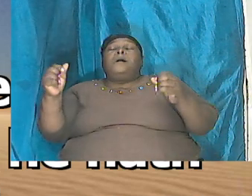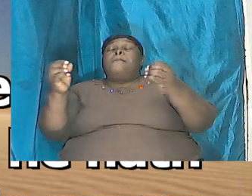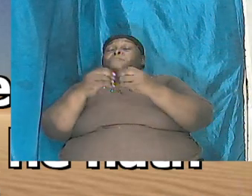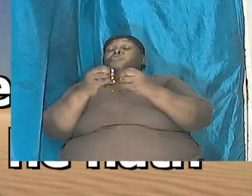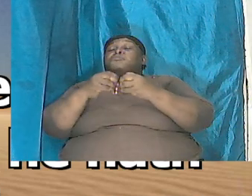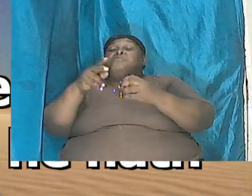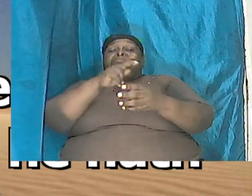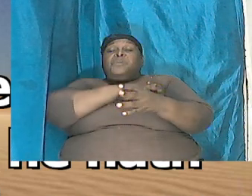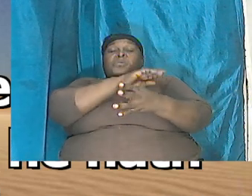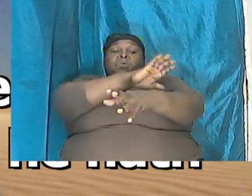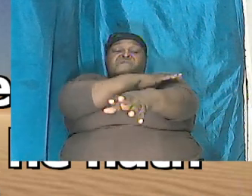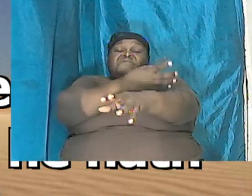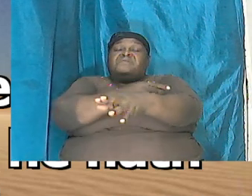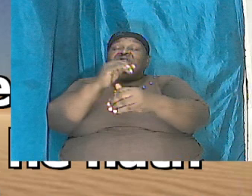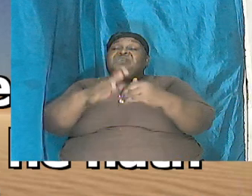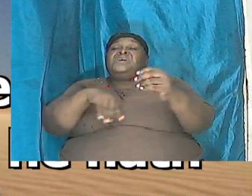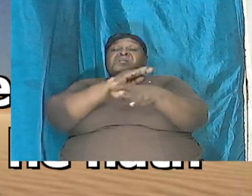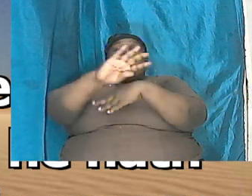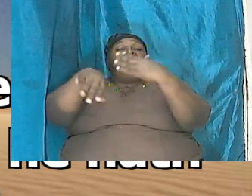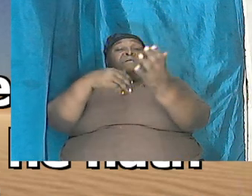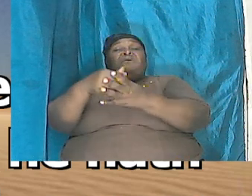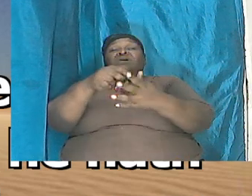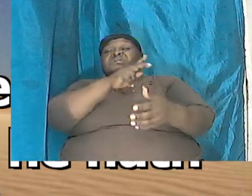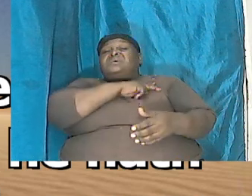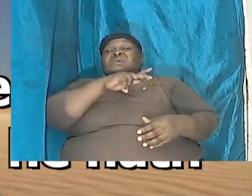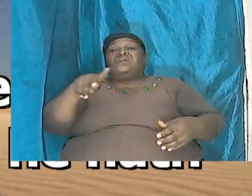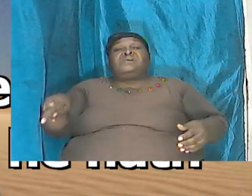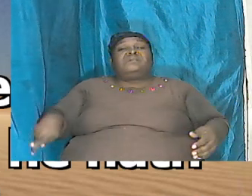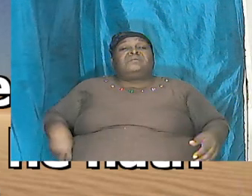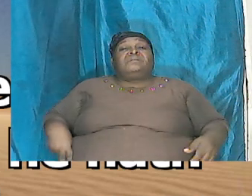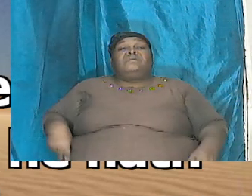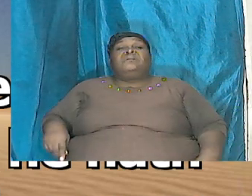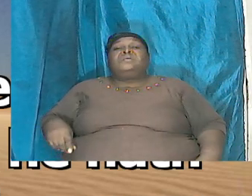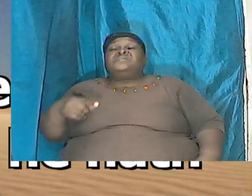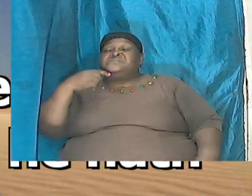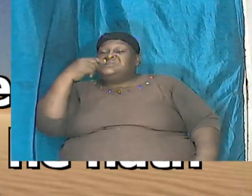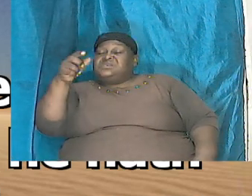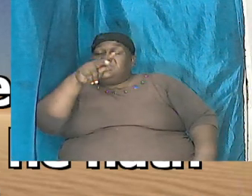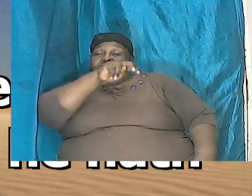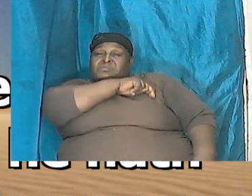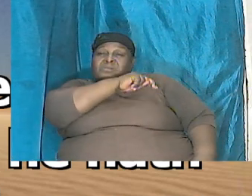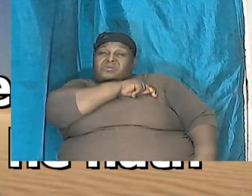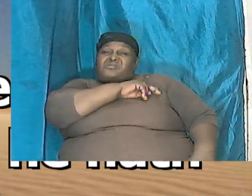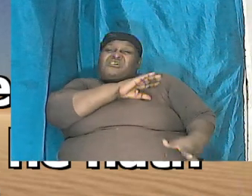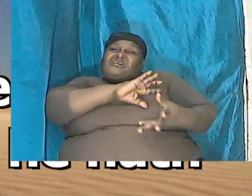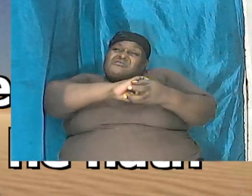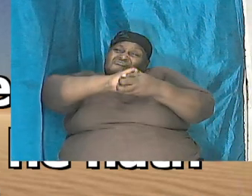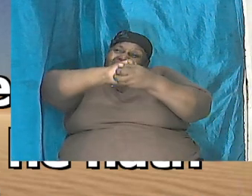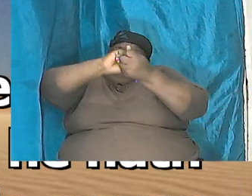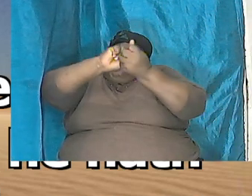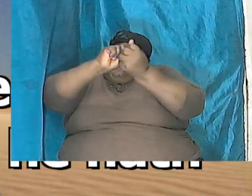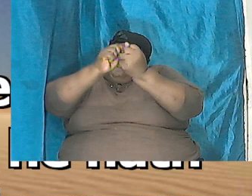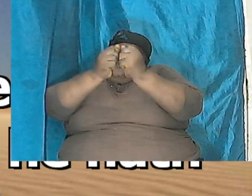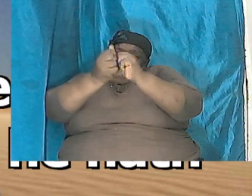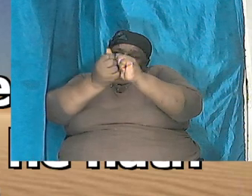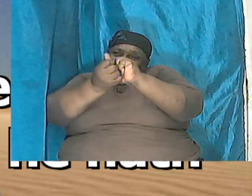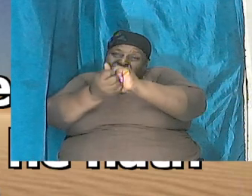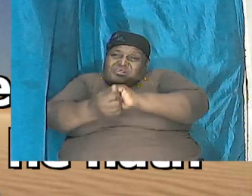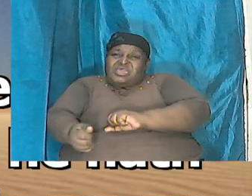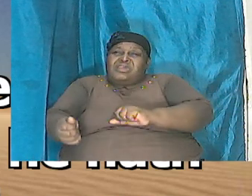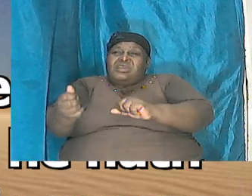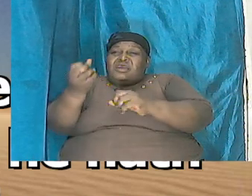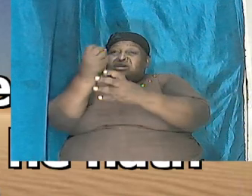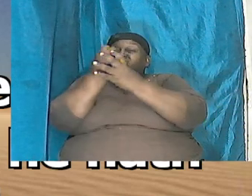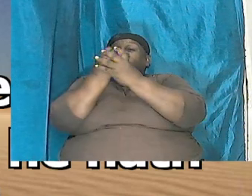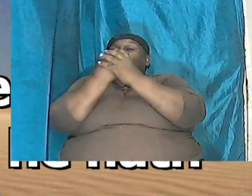yes and therefore well if it is said that Nebuchadnezzar crush you and swallow